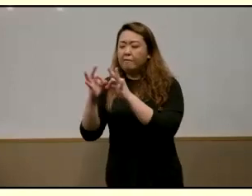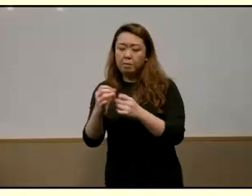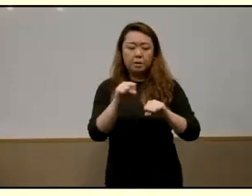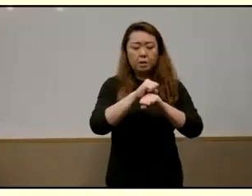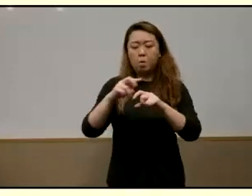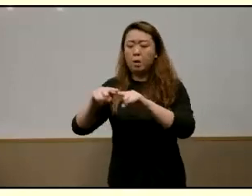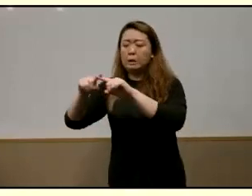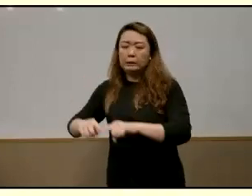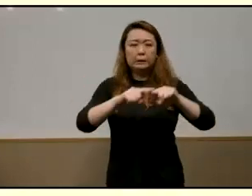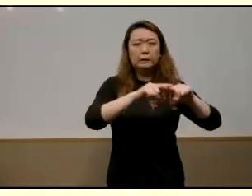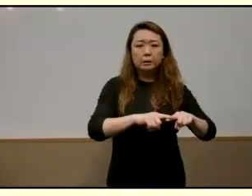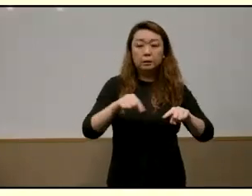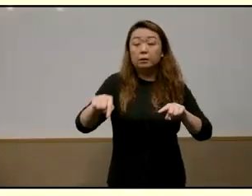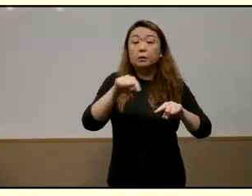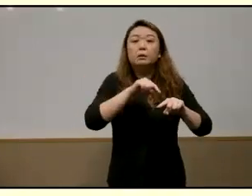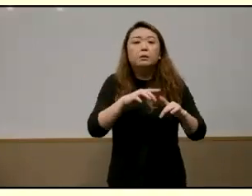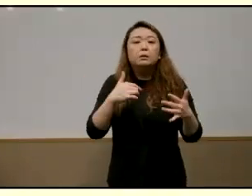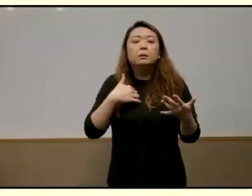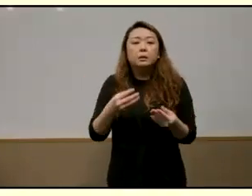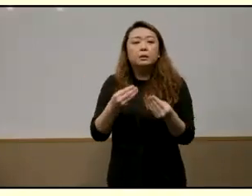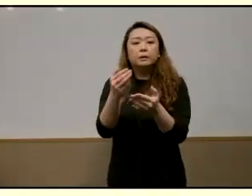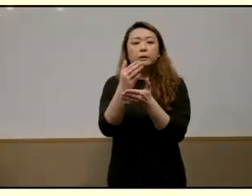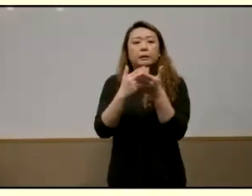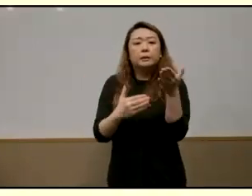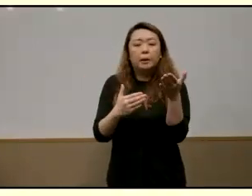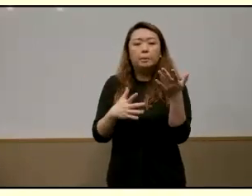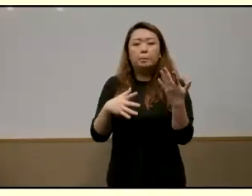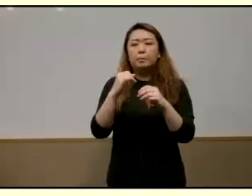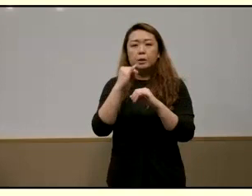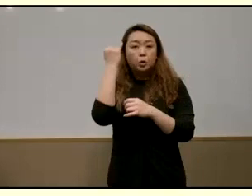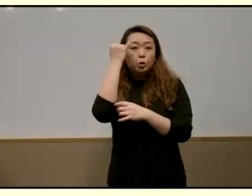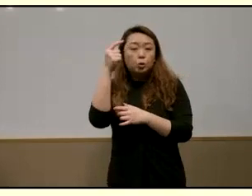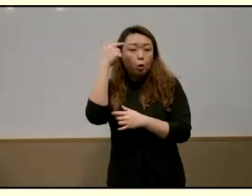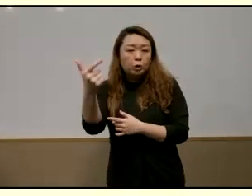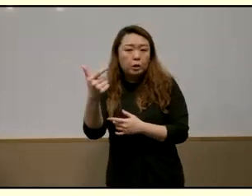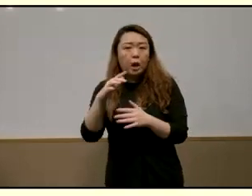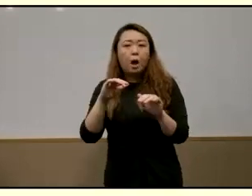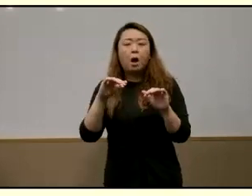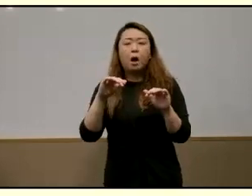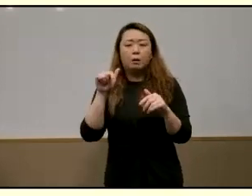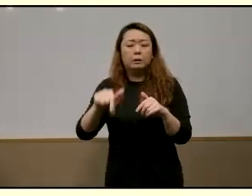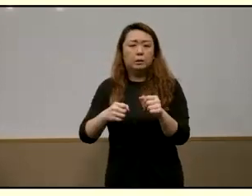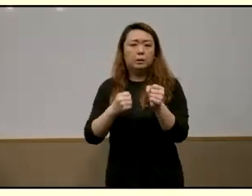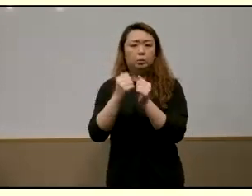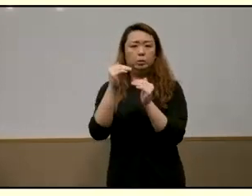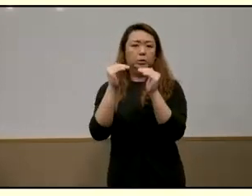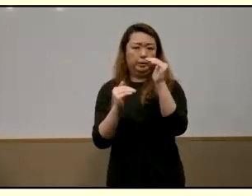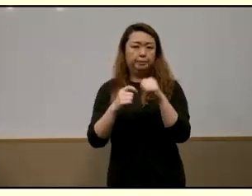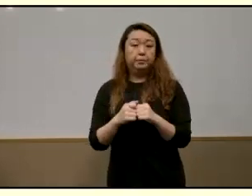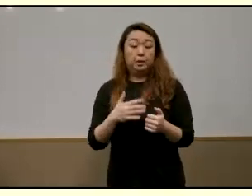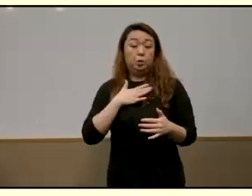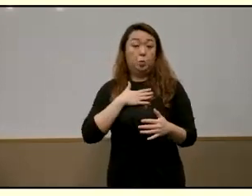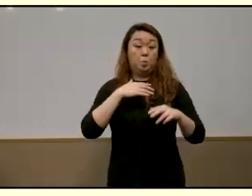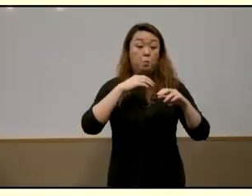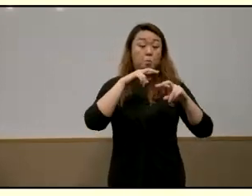promotes neoliberal self-responsibilizing logics and the existence of inequality in singapore my work seeks to address two questions